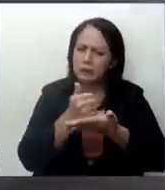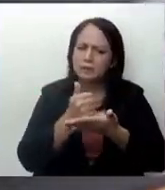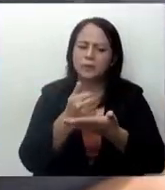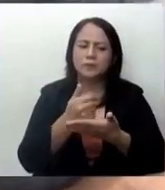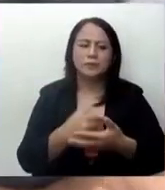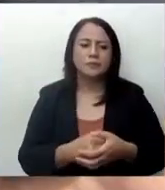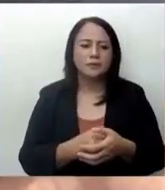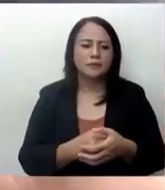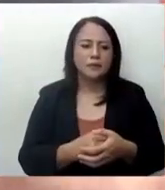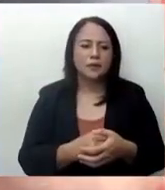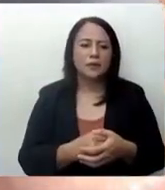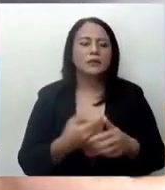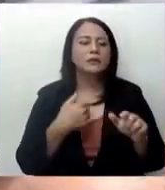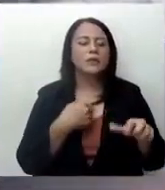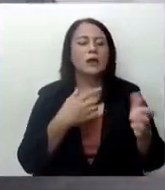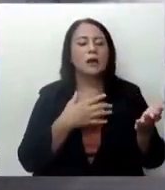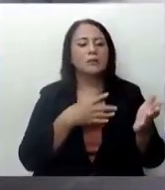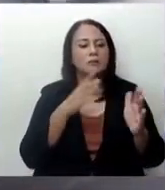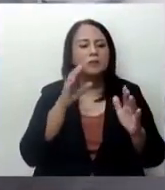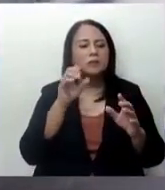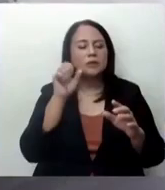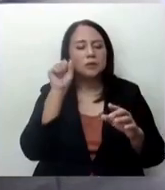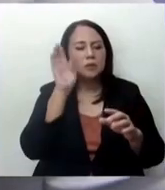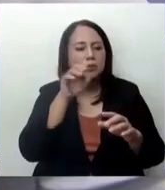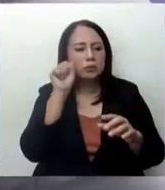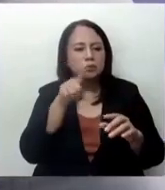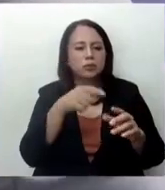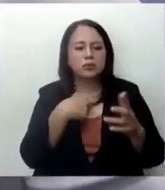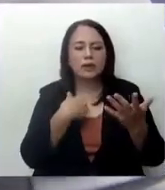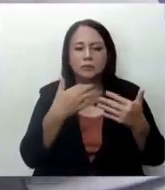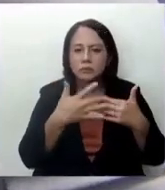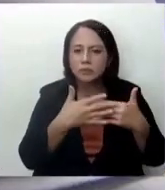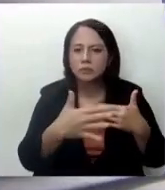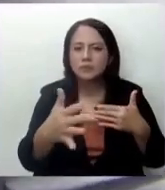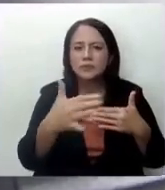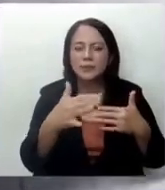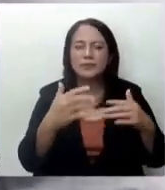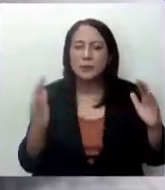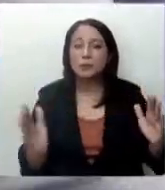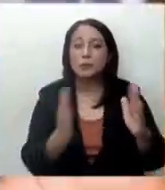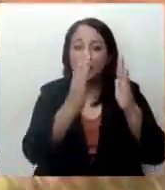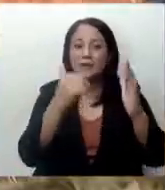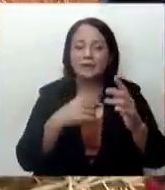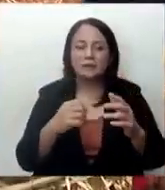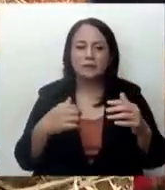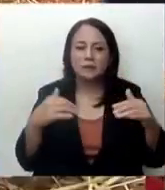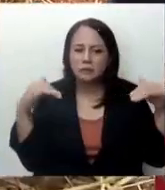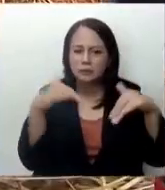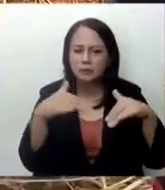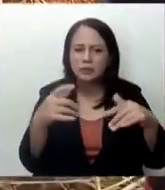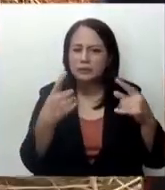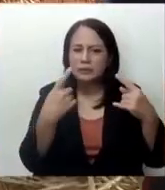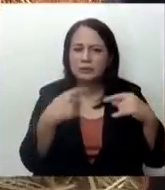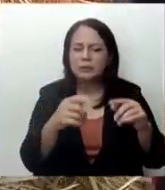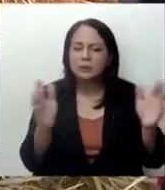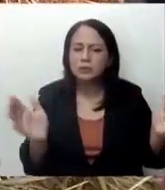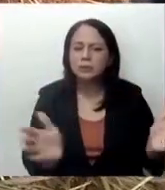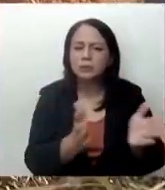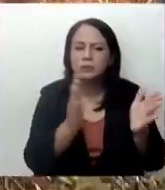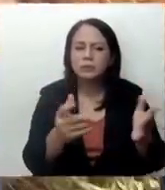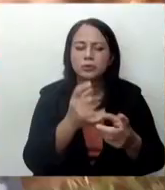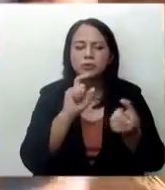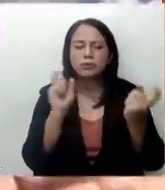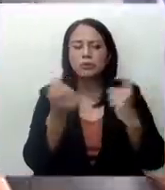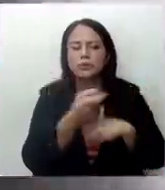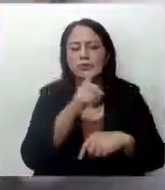The siblings may face each other again in the succeeding hearings, but they say they will no longer try to convince each other to change their